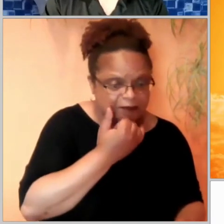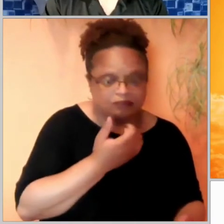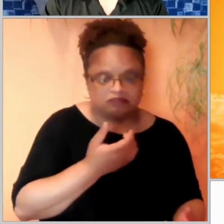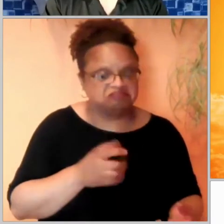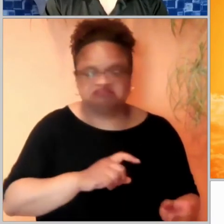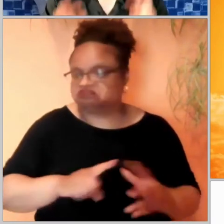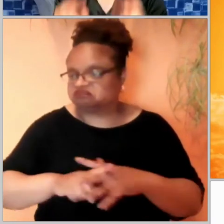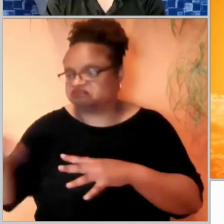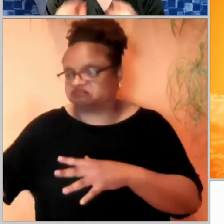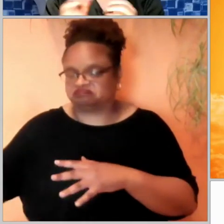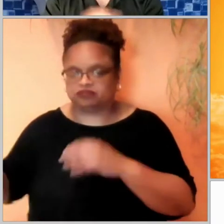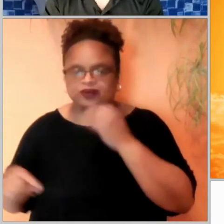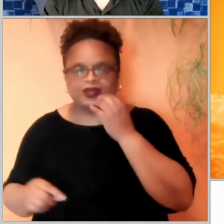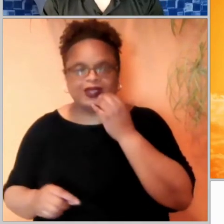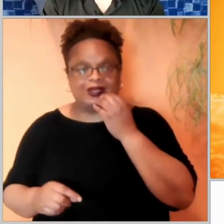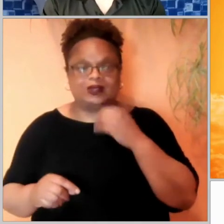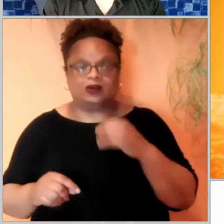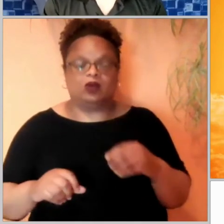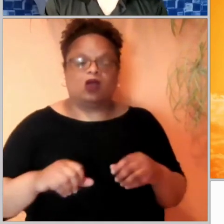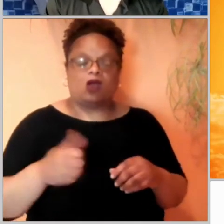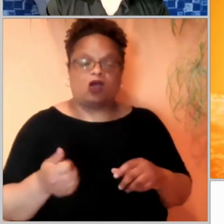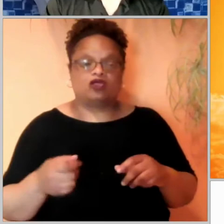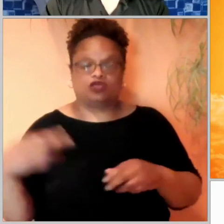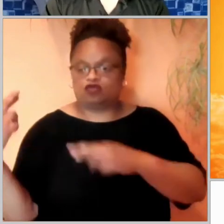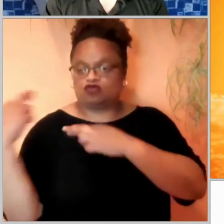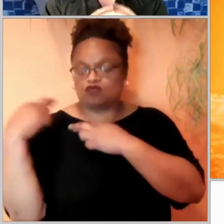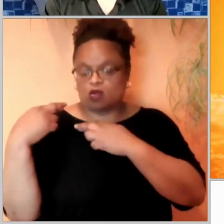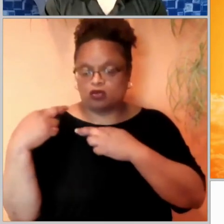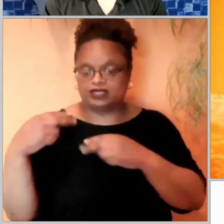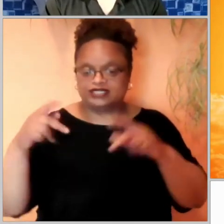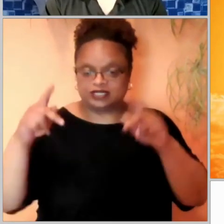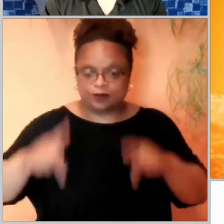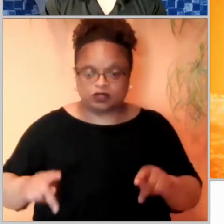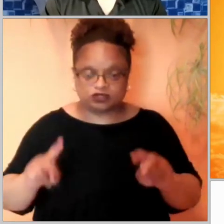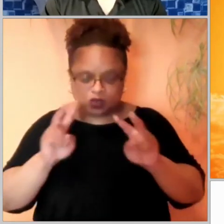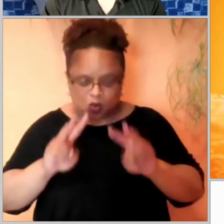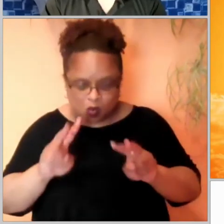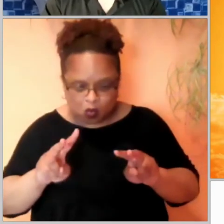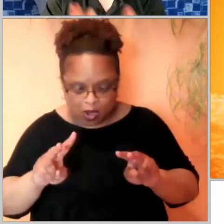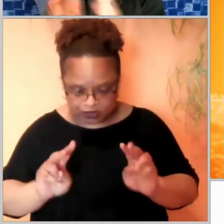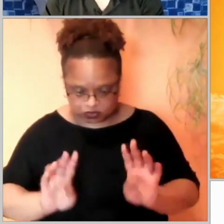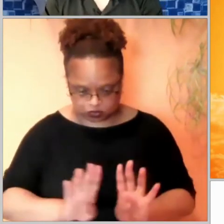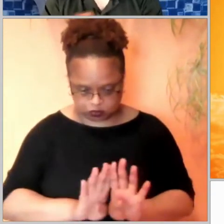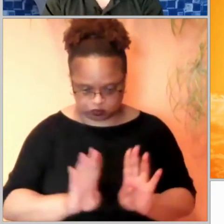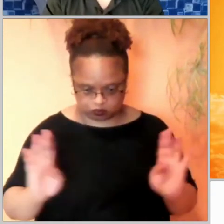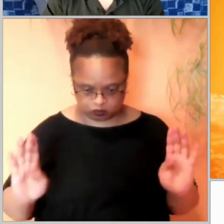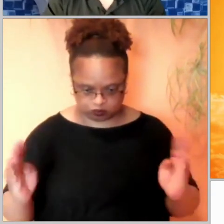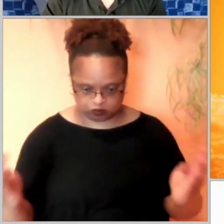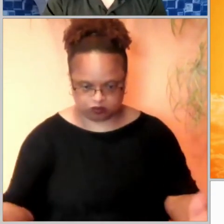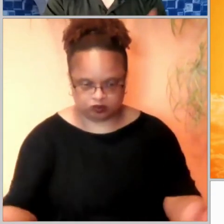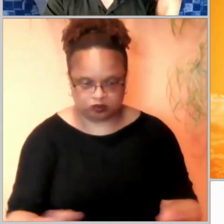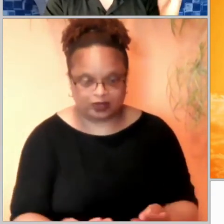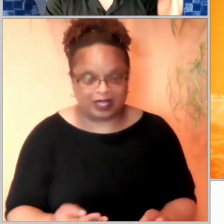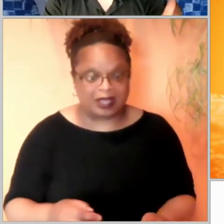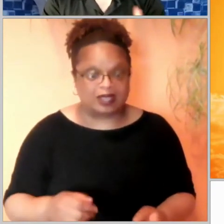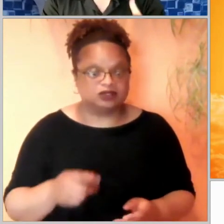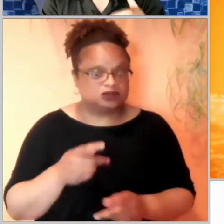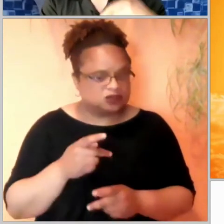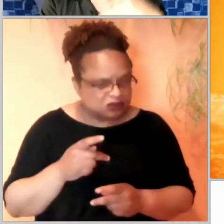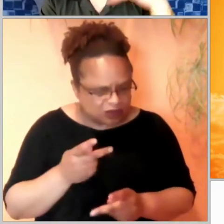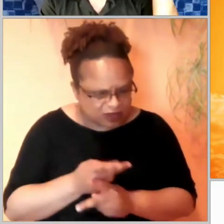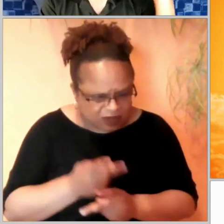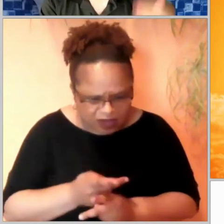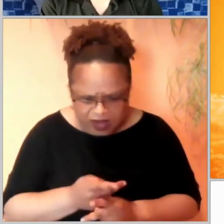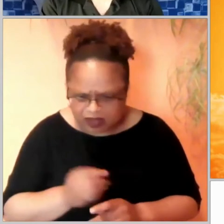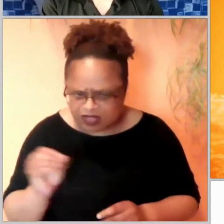This is the person who watched the gate of the pen. He would guard the gate, make sure no one could come in or out, and each morning the